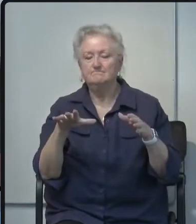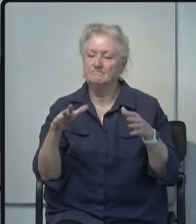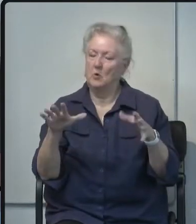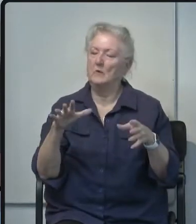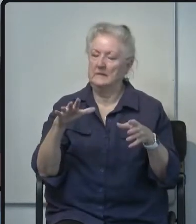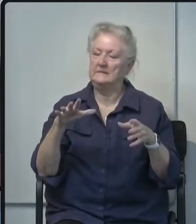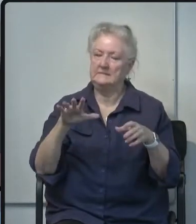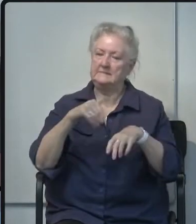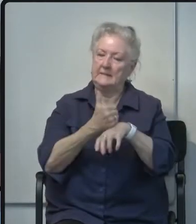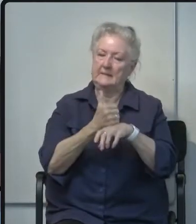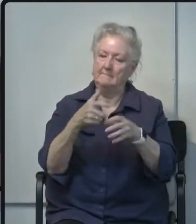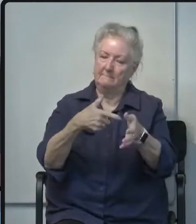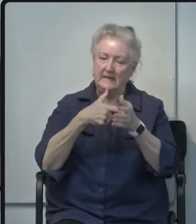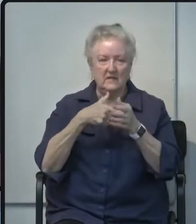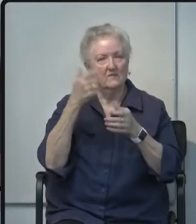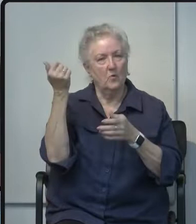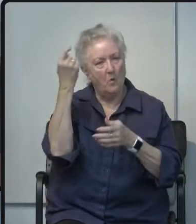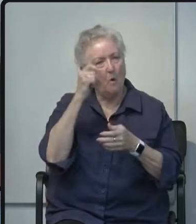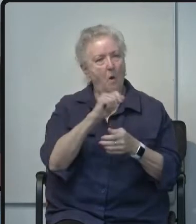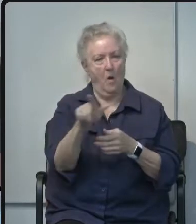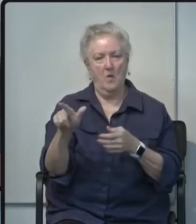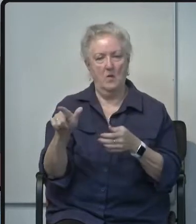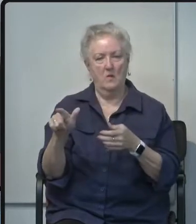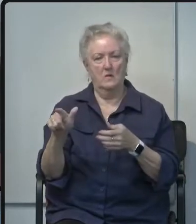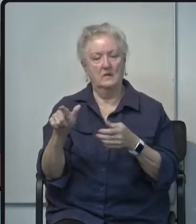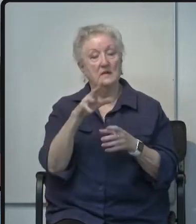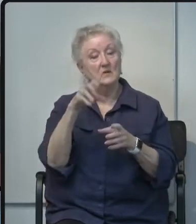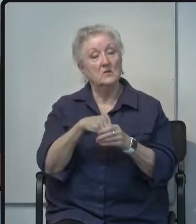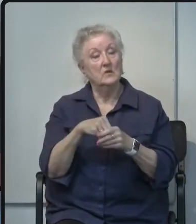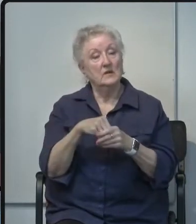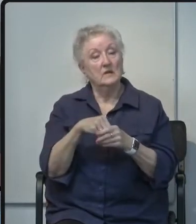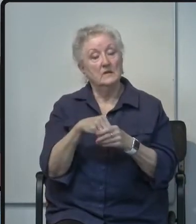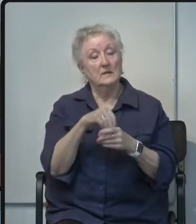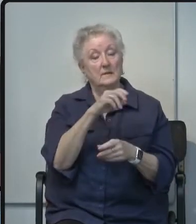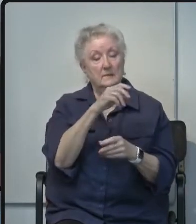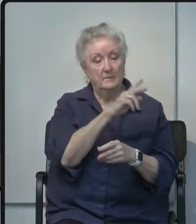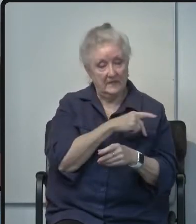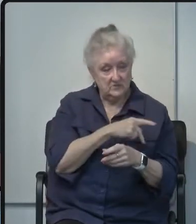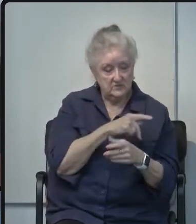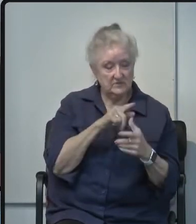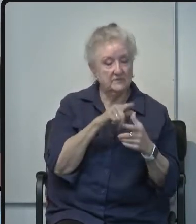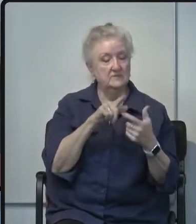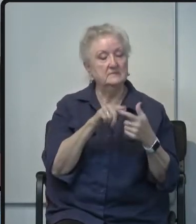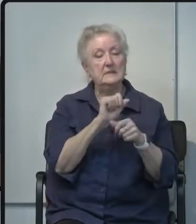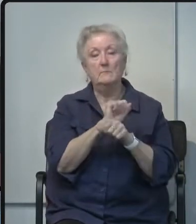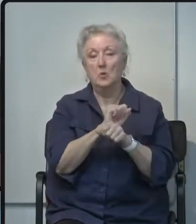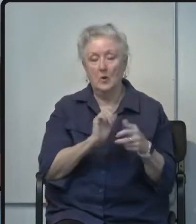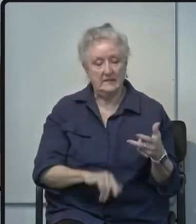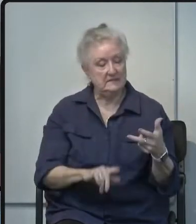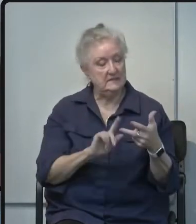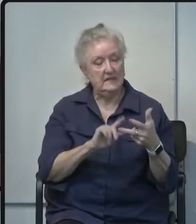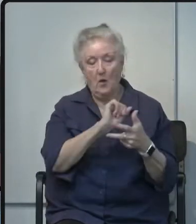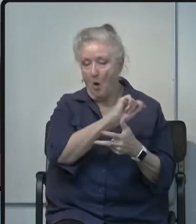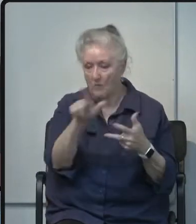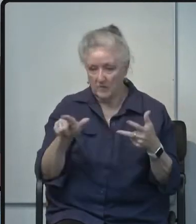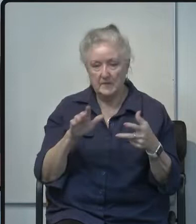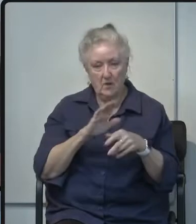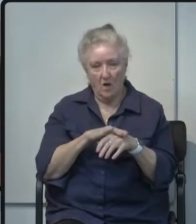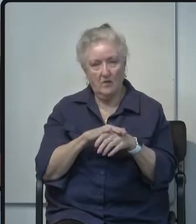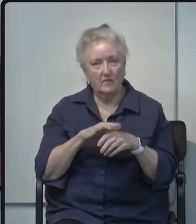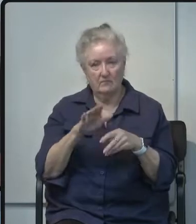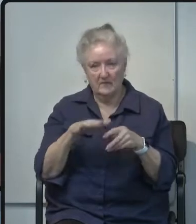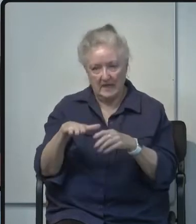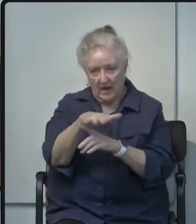for for everybody including patients employees and everybody on their premises to wear